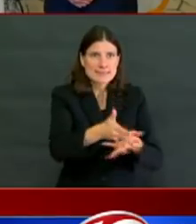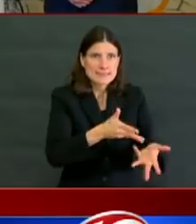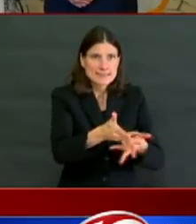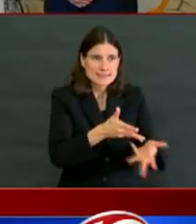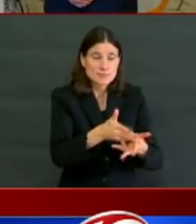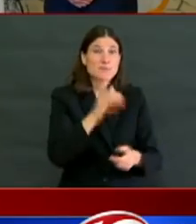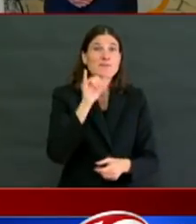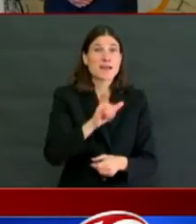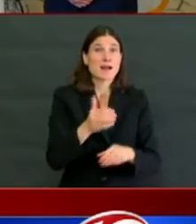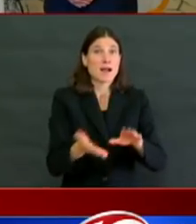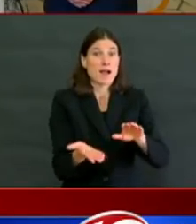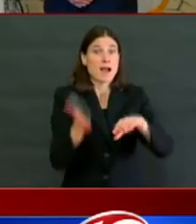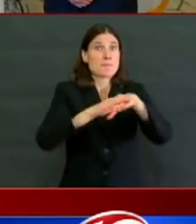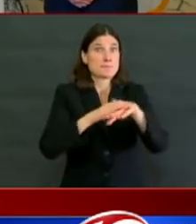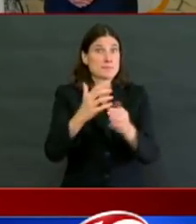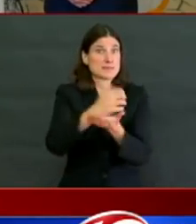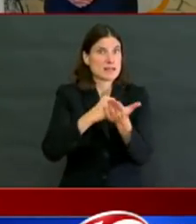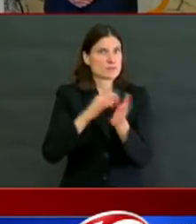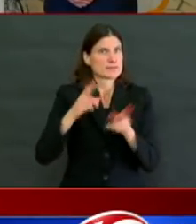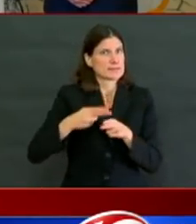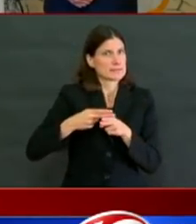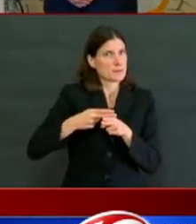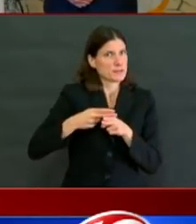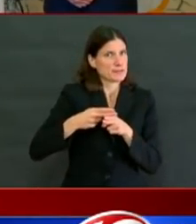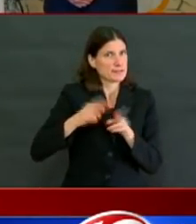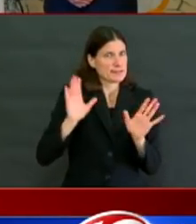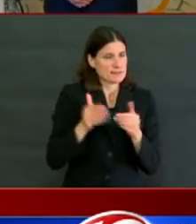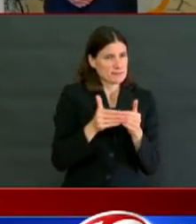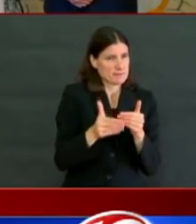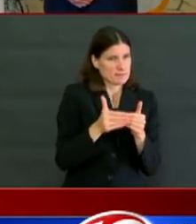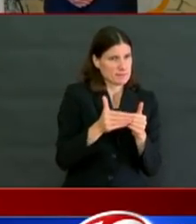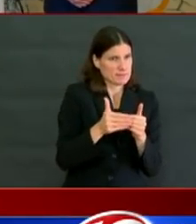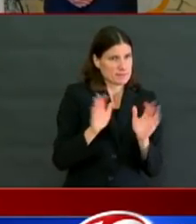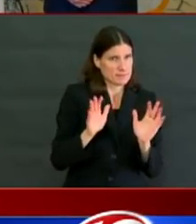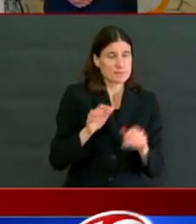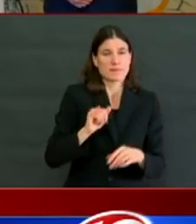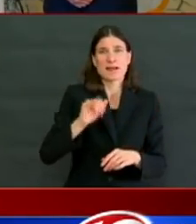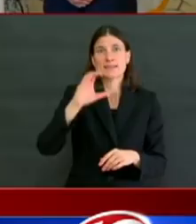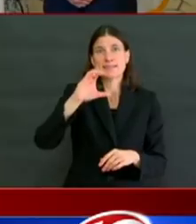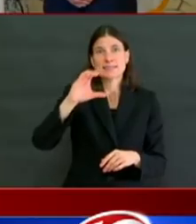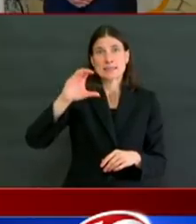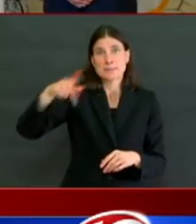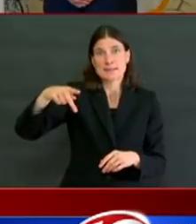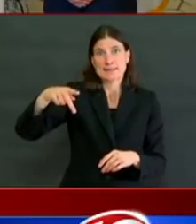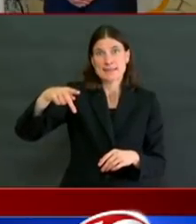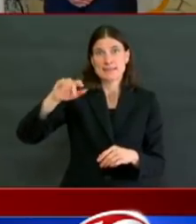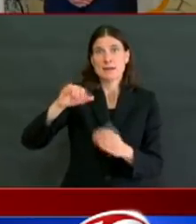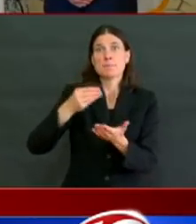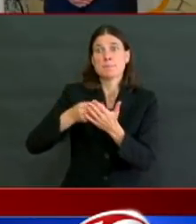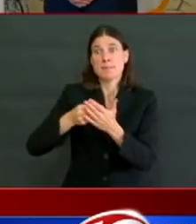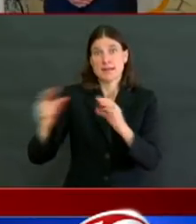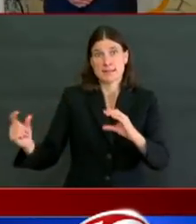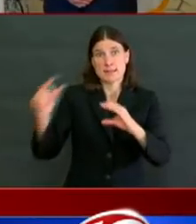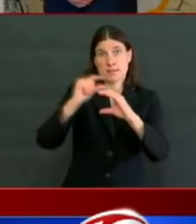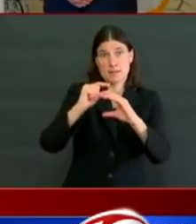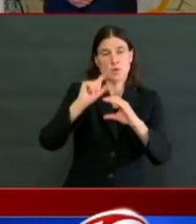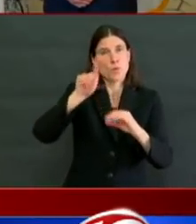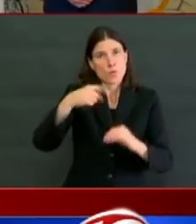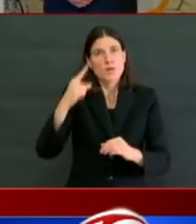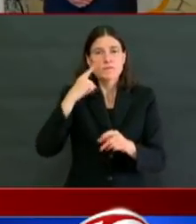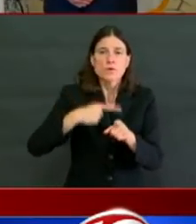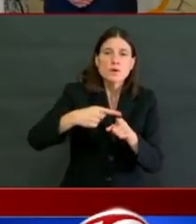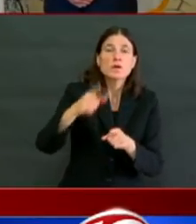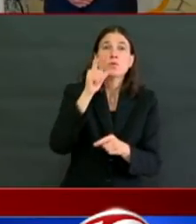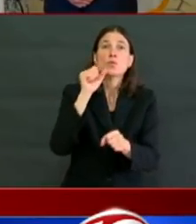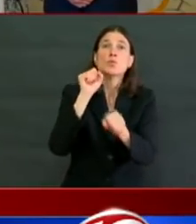I want to be clear about this. I want to get this done by June 1st. We have a plan and we're